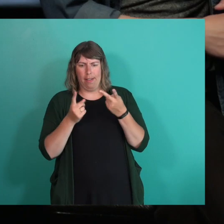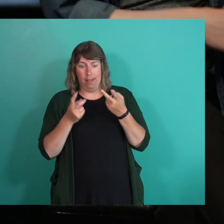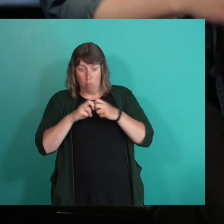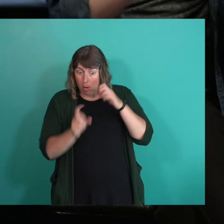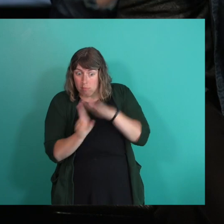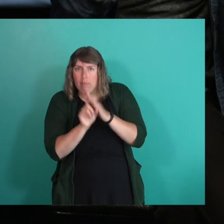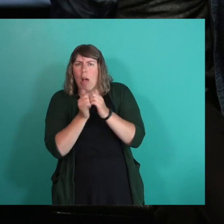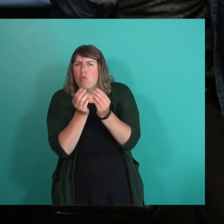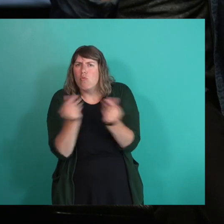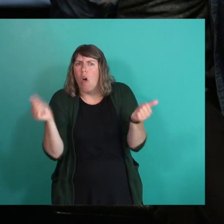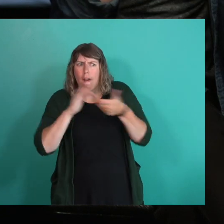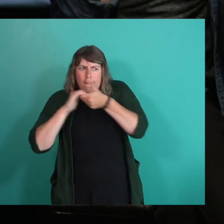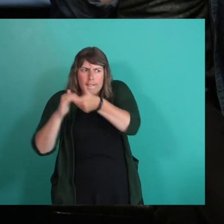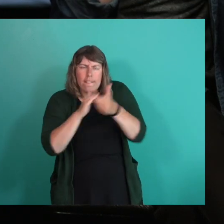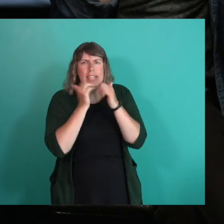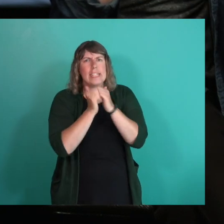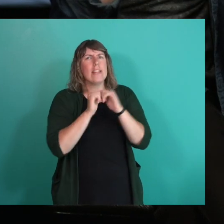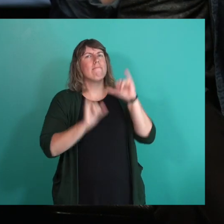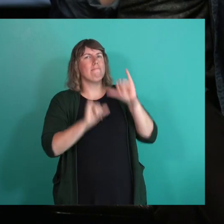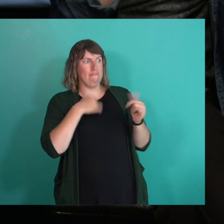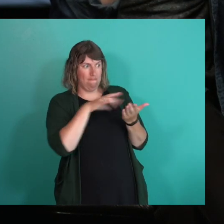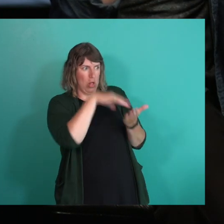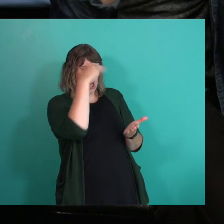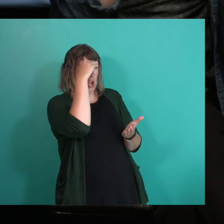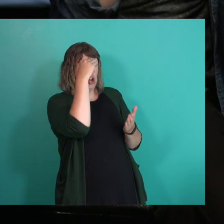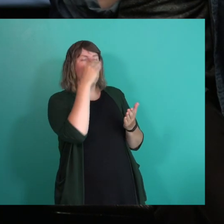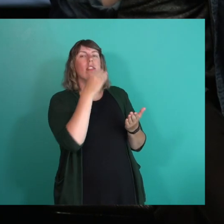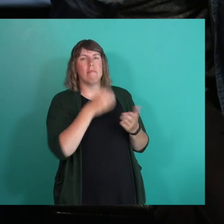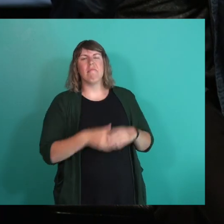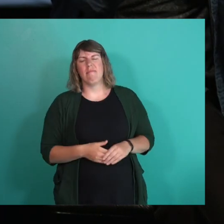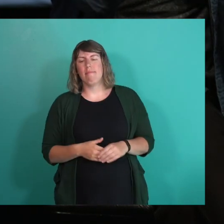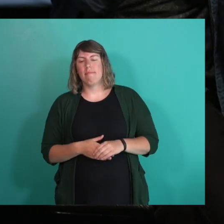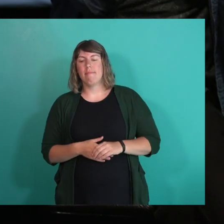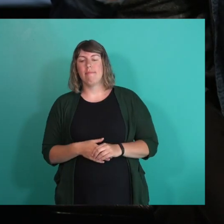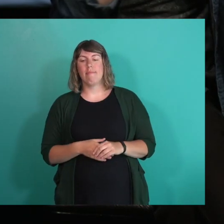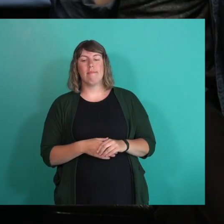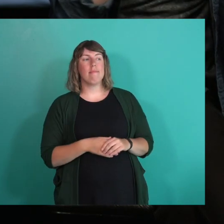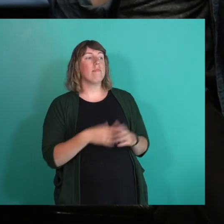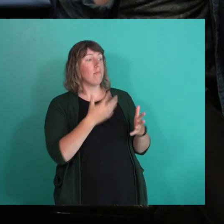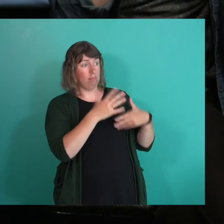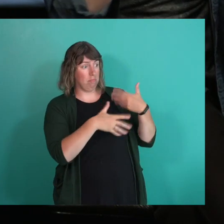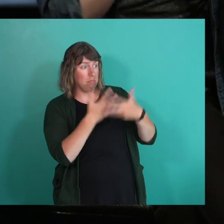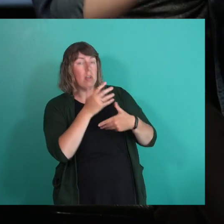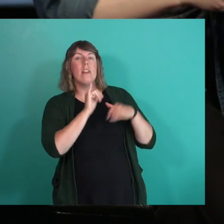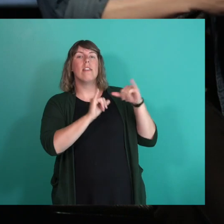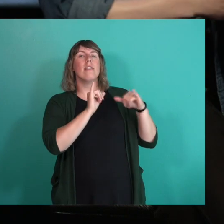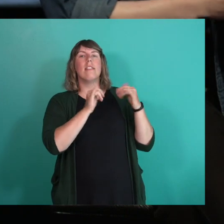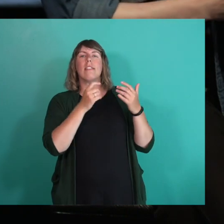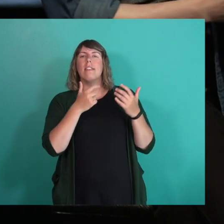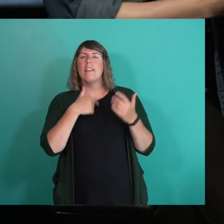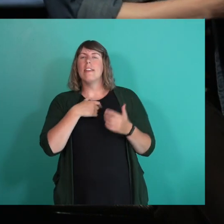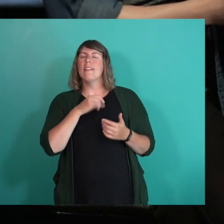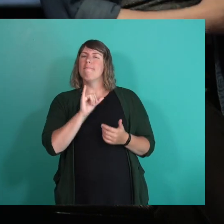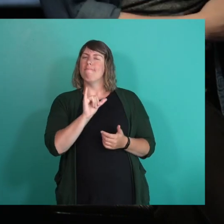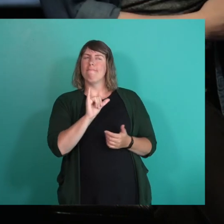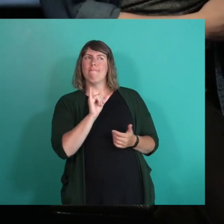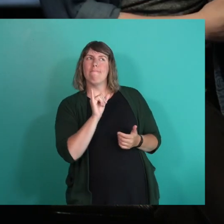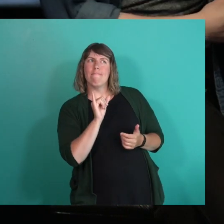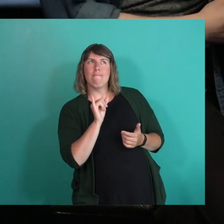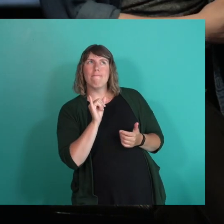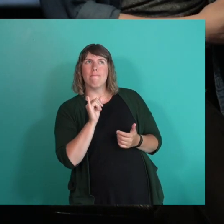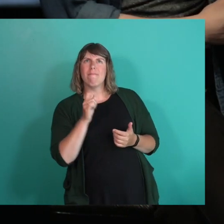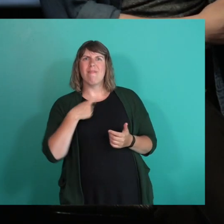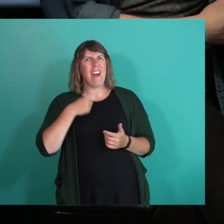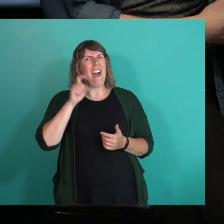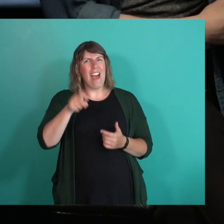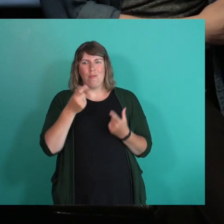solve your problems collectively. So that's kind of what, what then moved me into sort of saying, okay, I, I